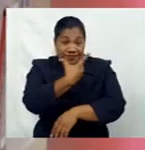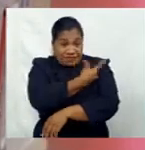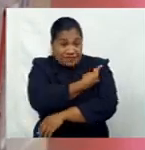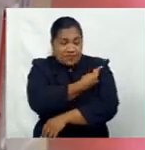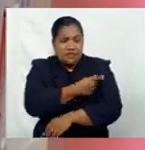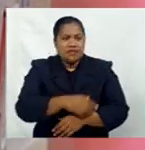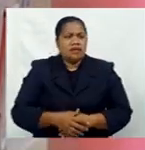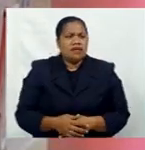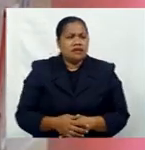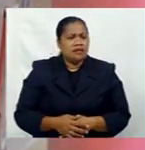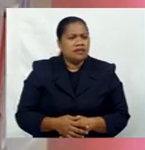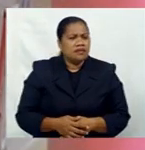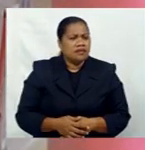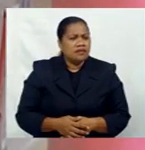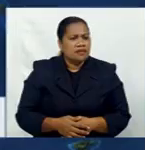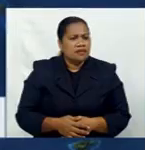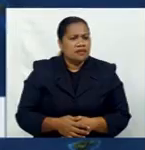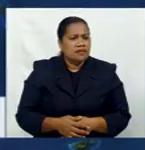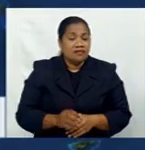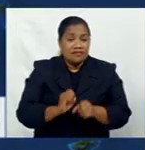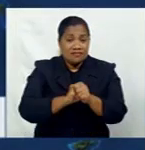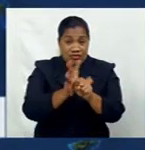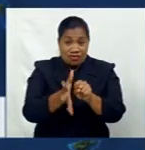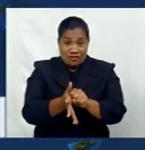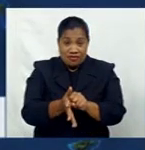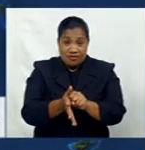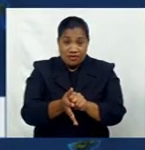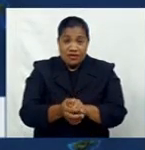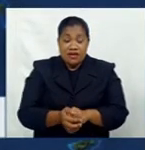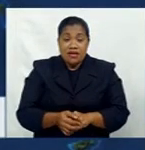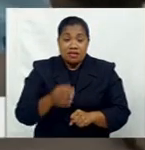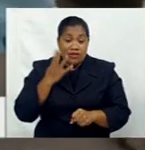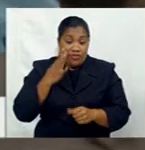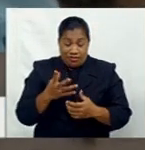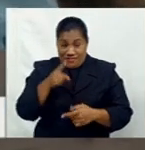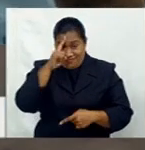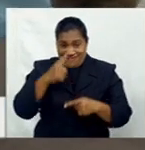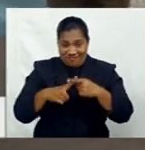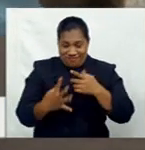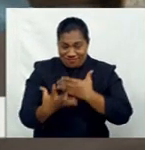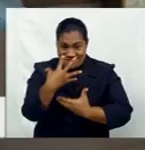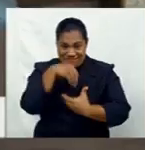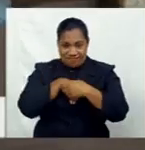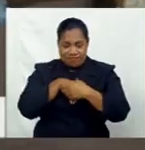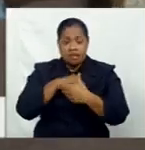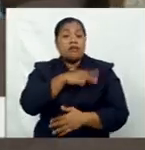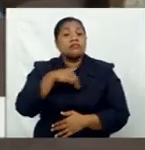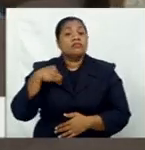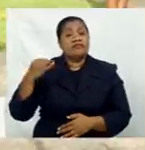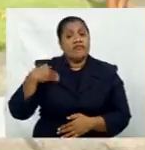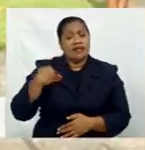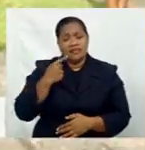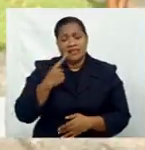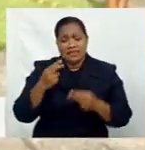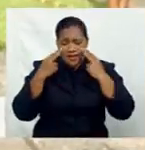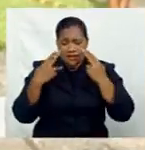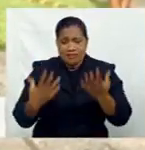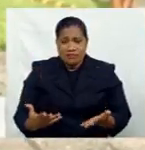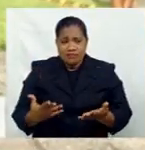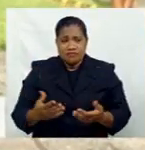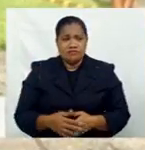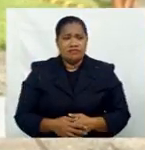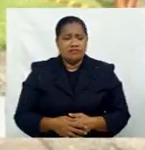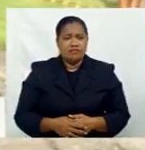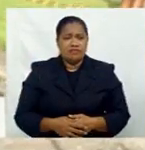end of the coronavirus that you got infected with. The Ministry of Health says that natural immunity should not be